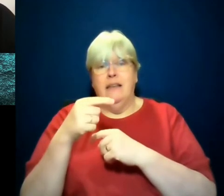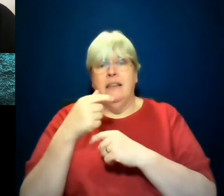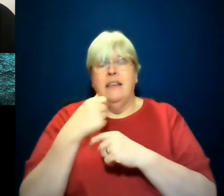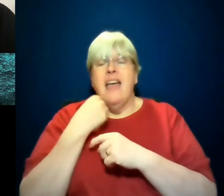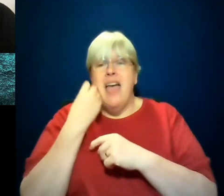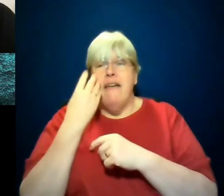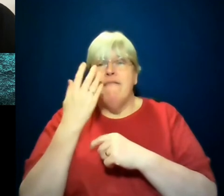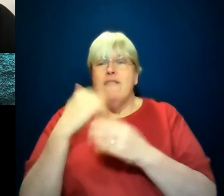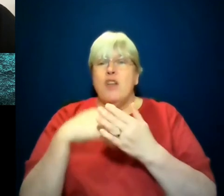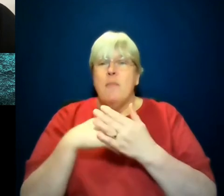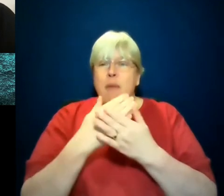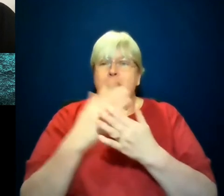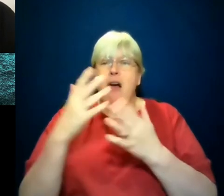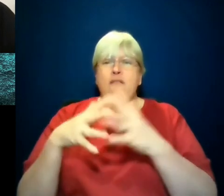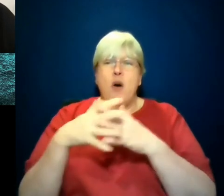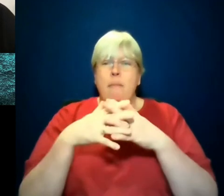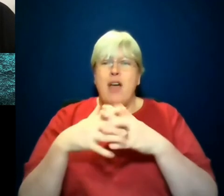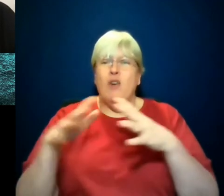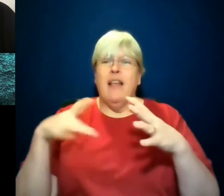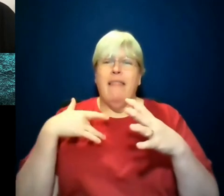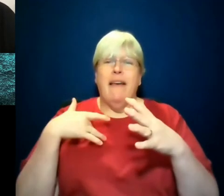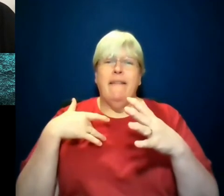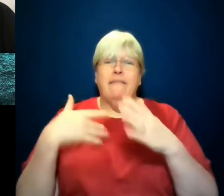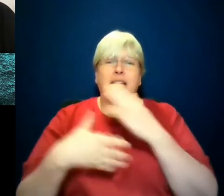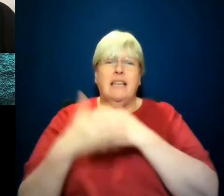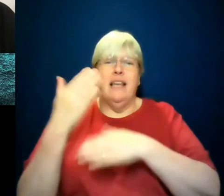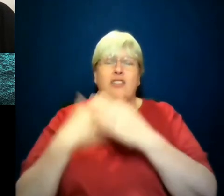American history told those people that they had the right.